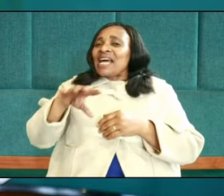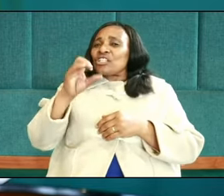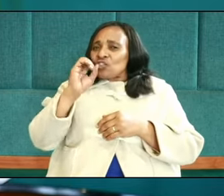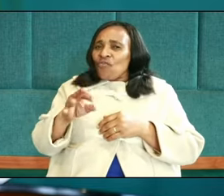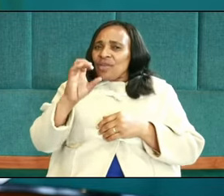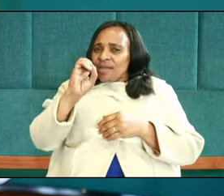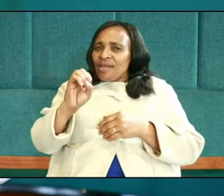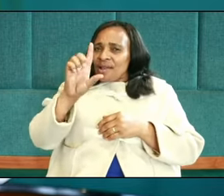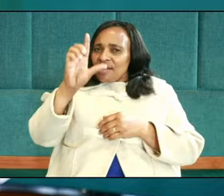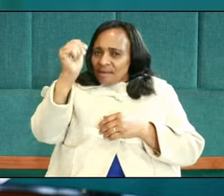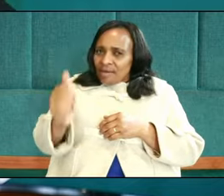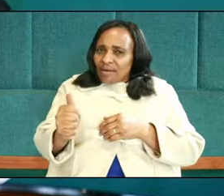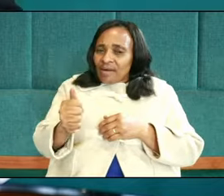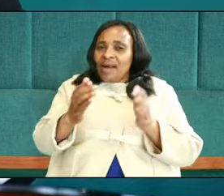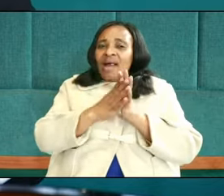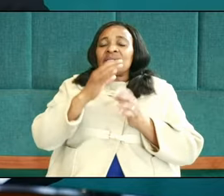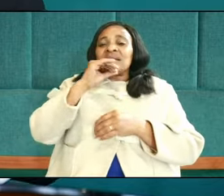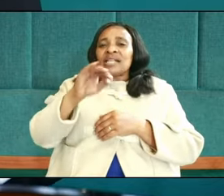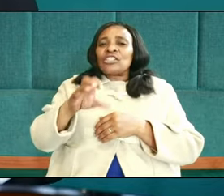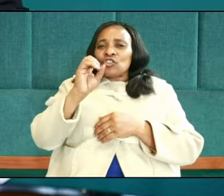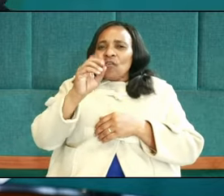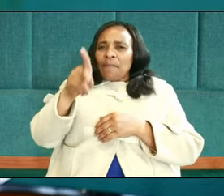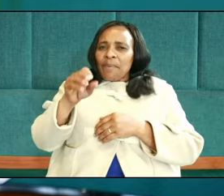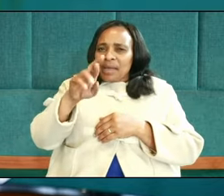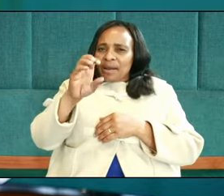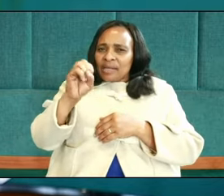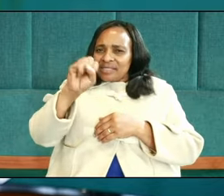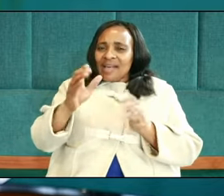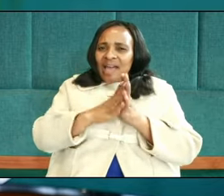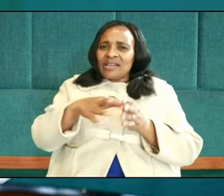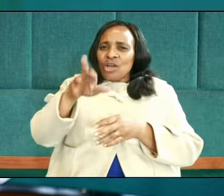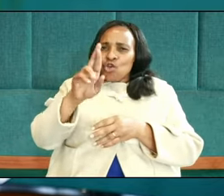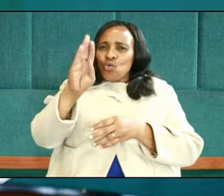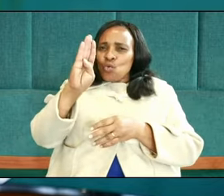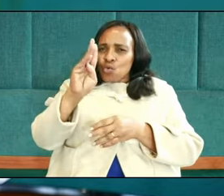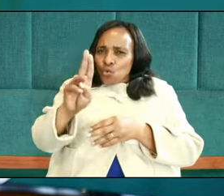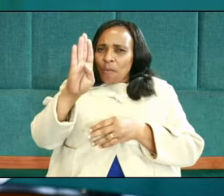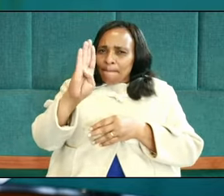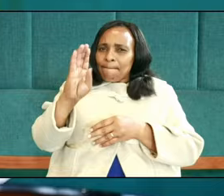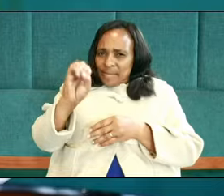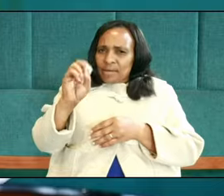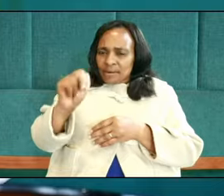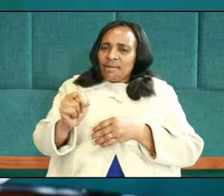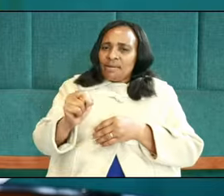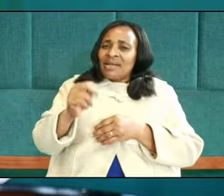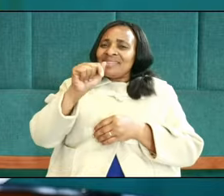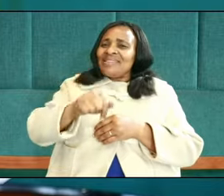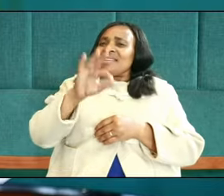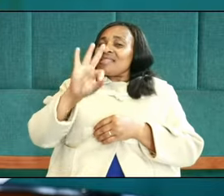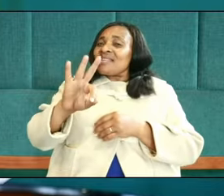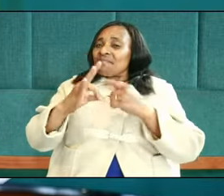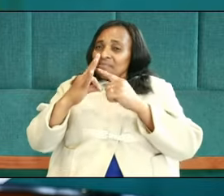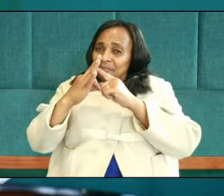Eliab, and the sons of Peleth, the sons of Reuben, took men. It means that these three